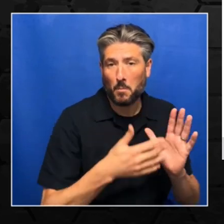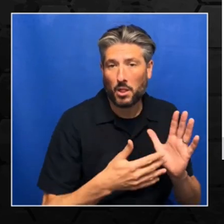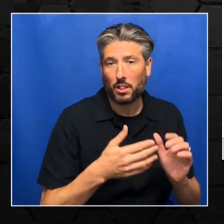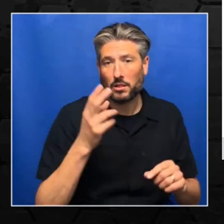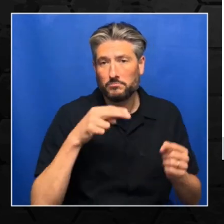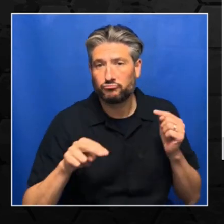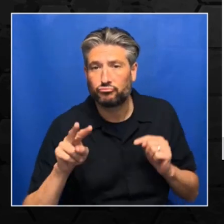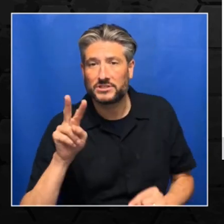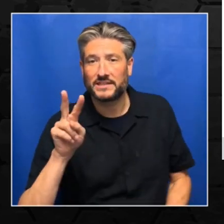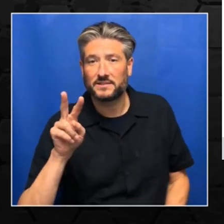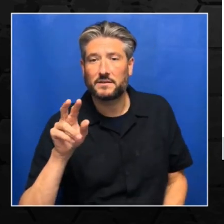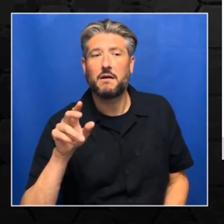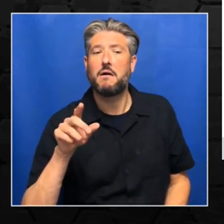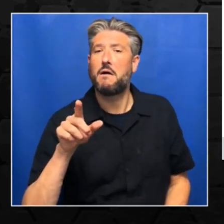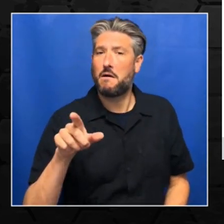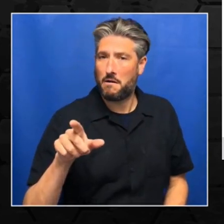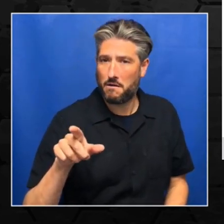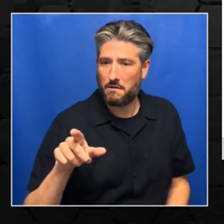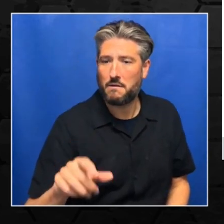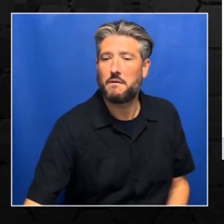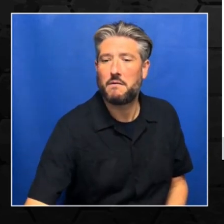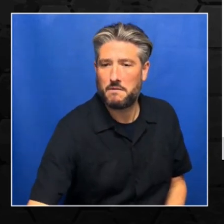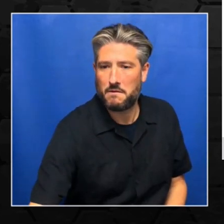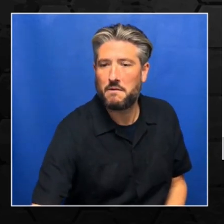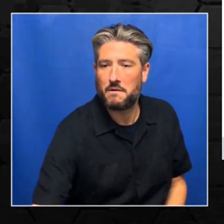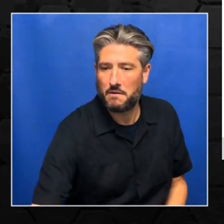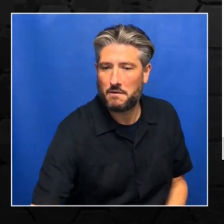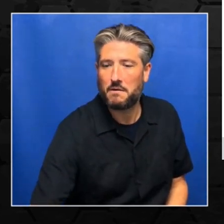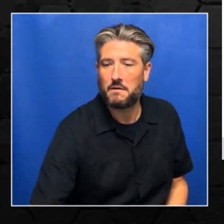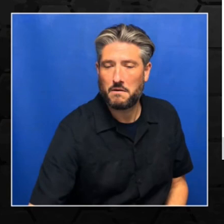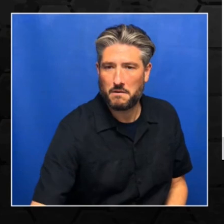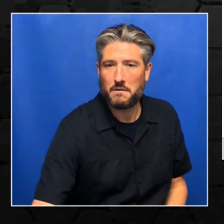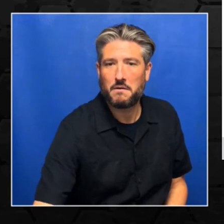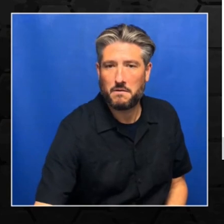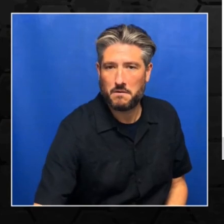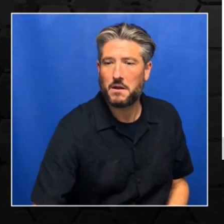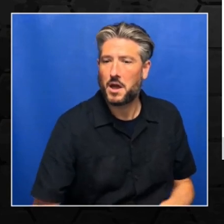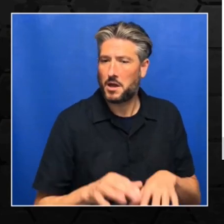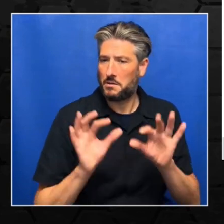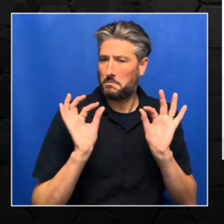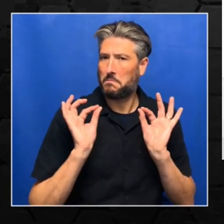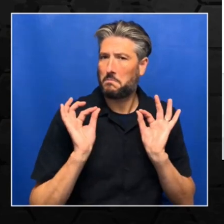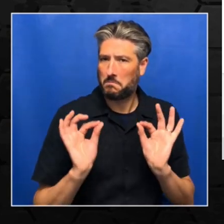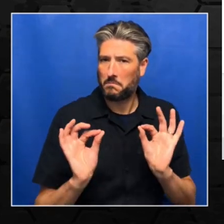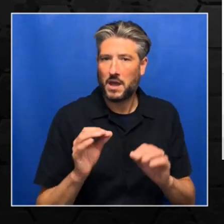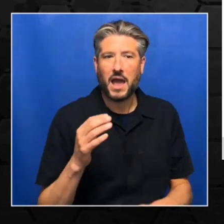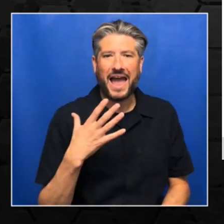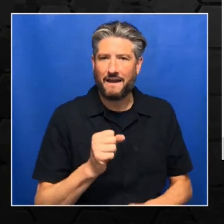And actually, it was an anchor boot. So there you go. Our accuracy is correct. Our predictions are correct.